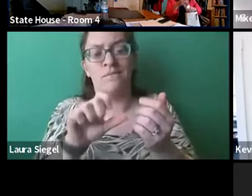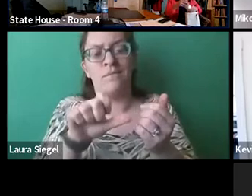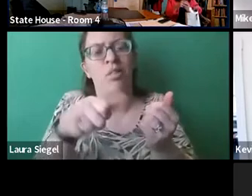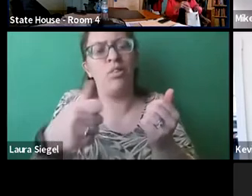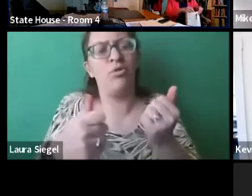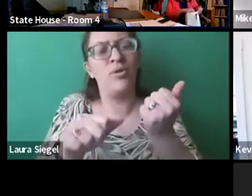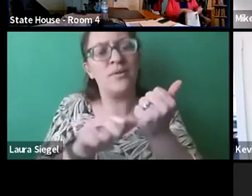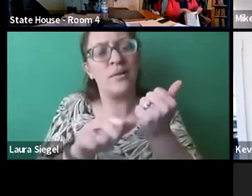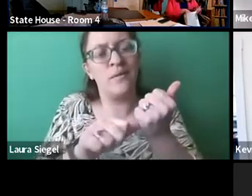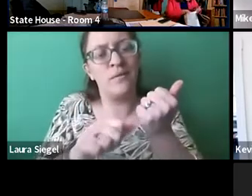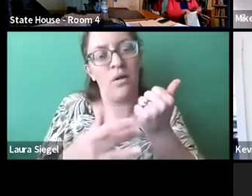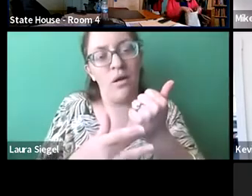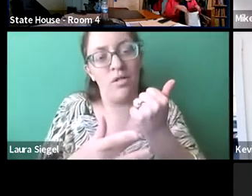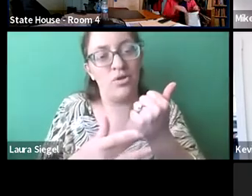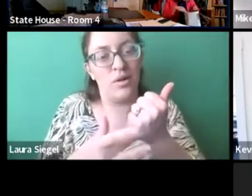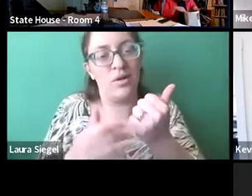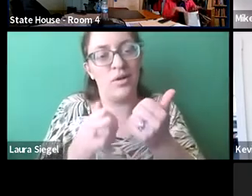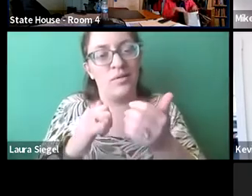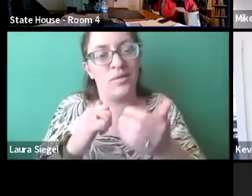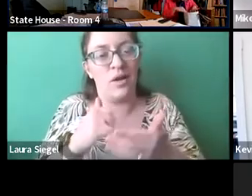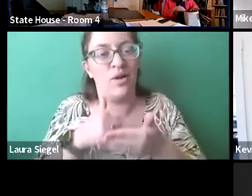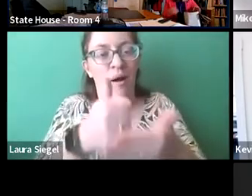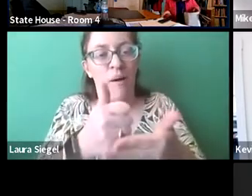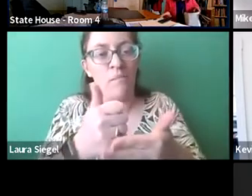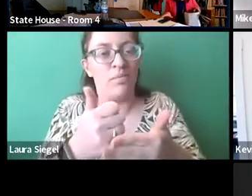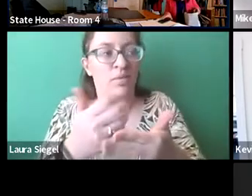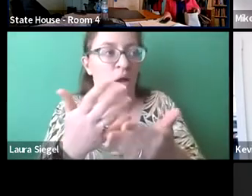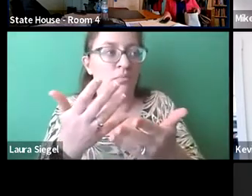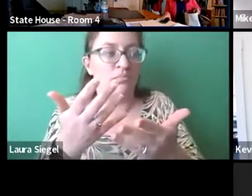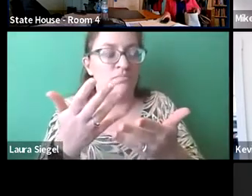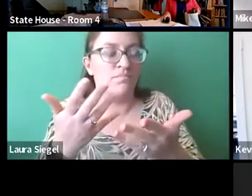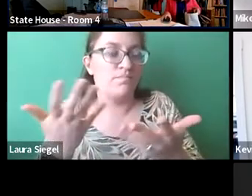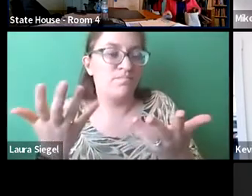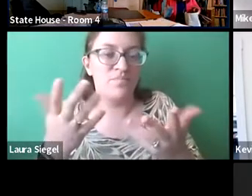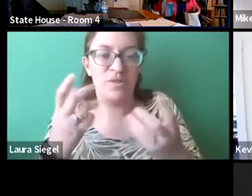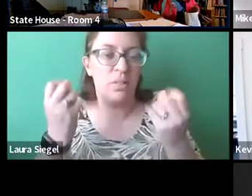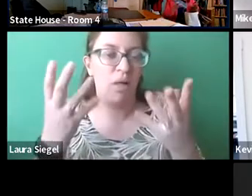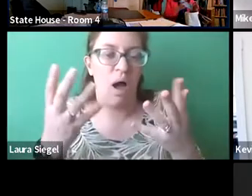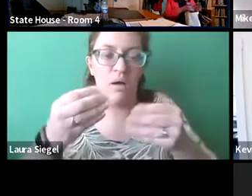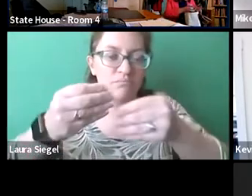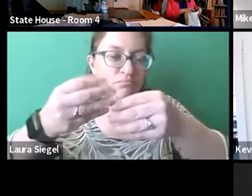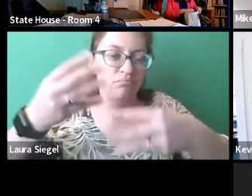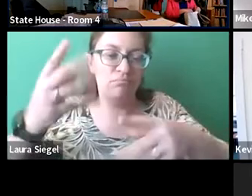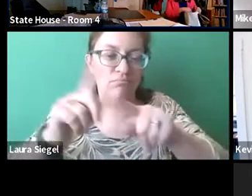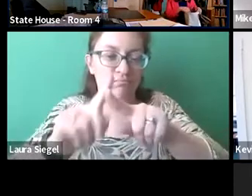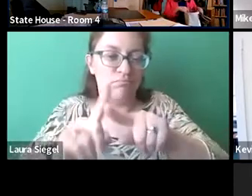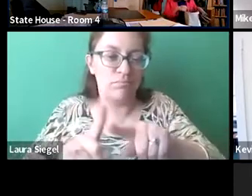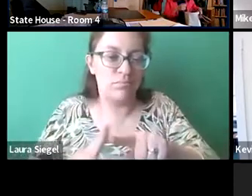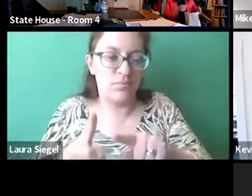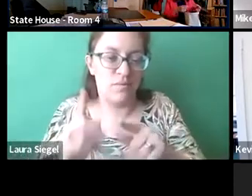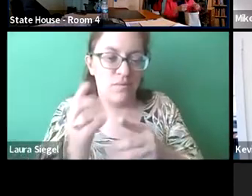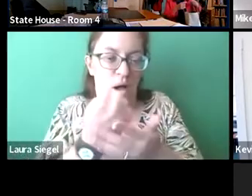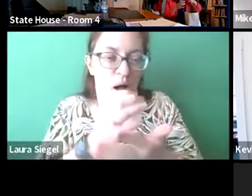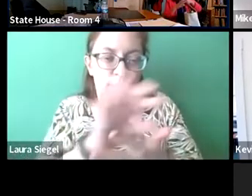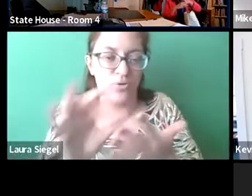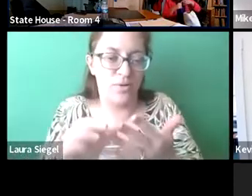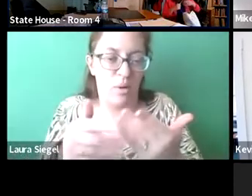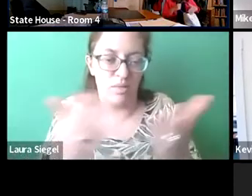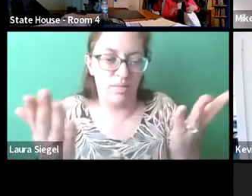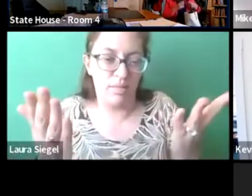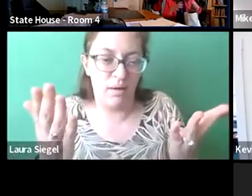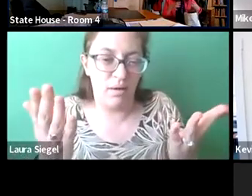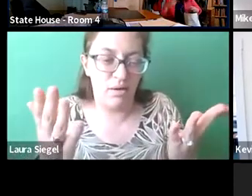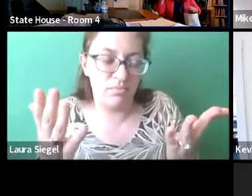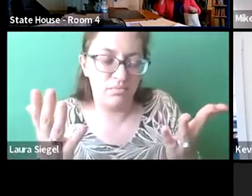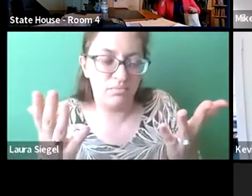for hard of hearing people. And there are other assisted technologies that can help depending on needs. So